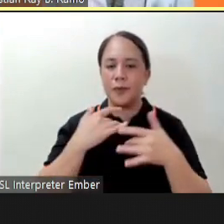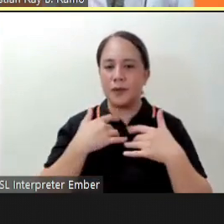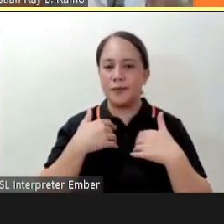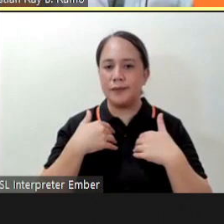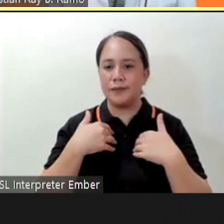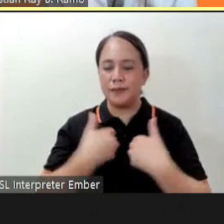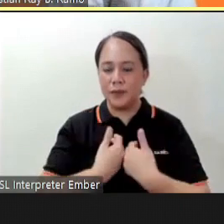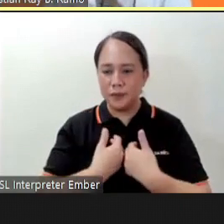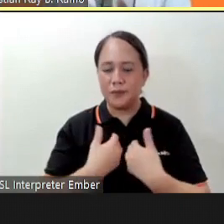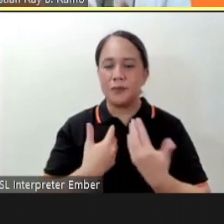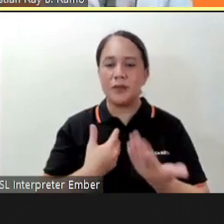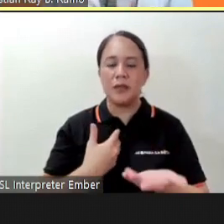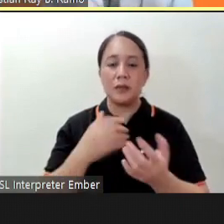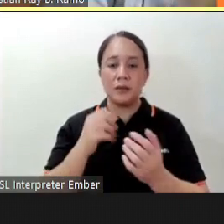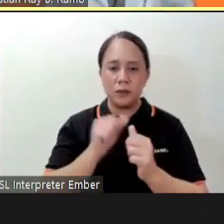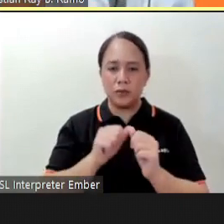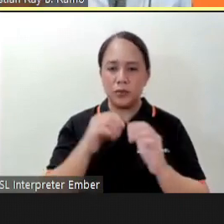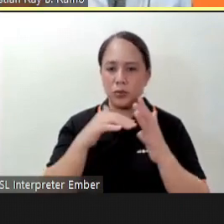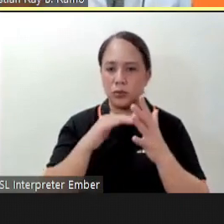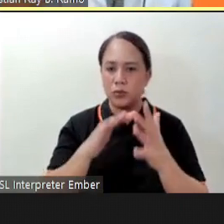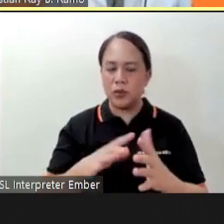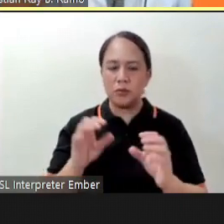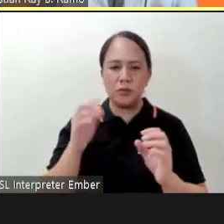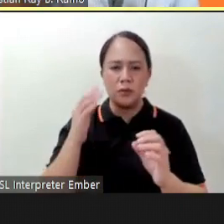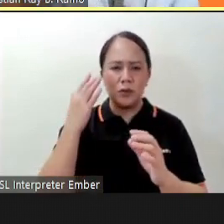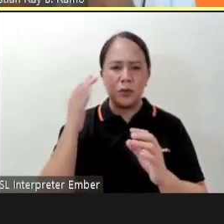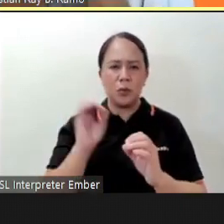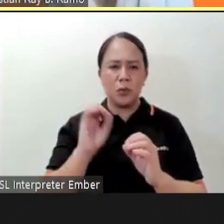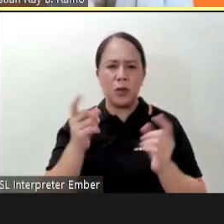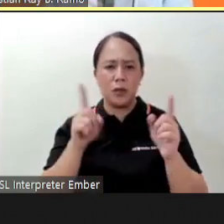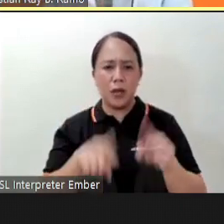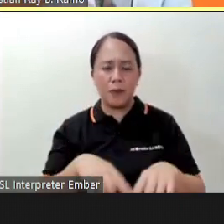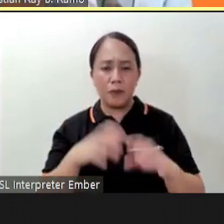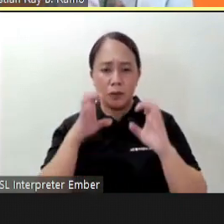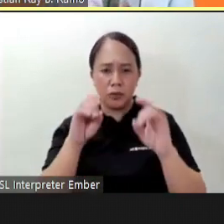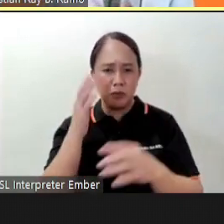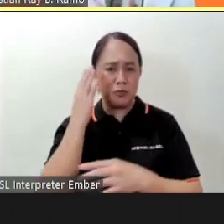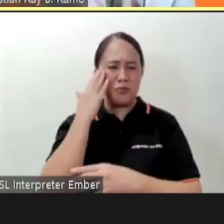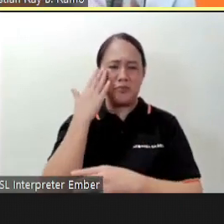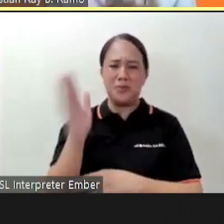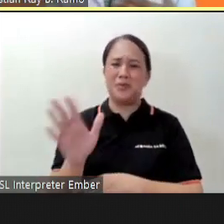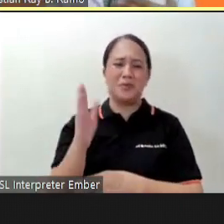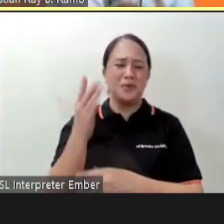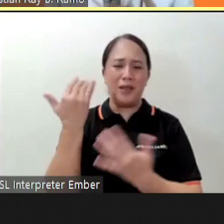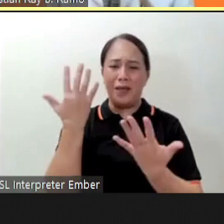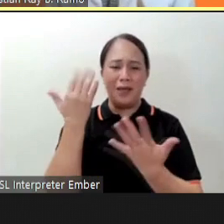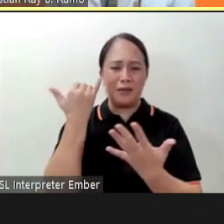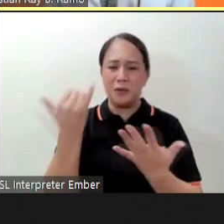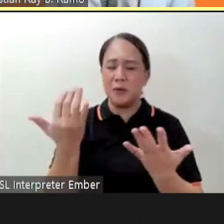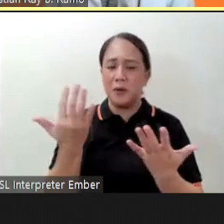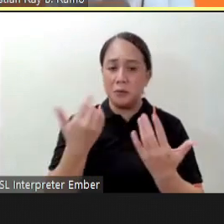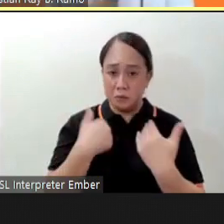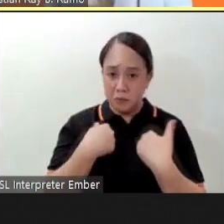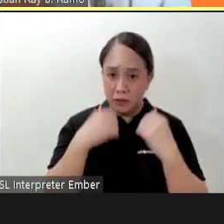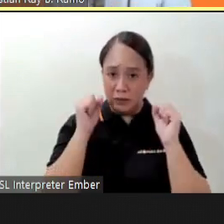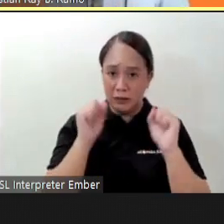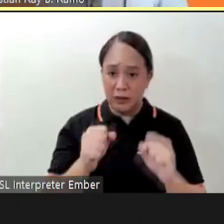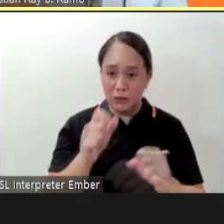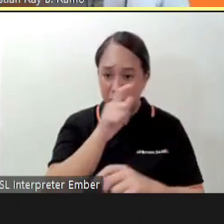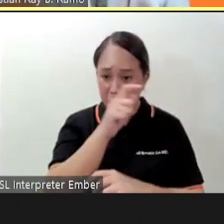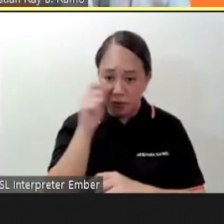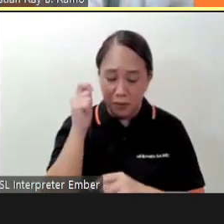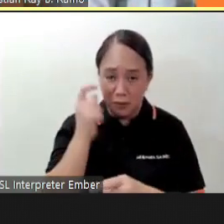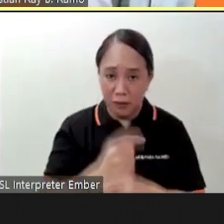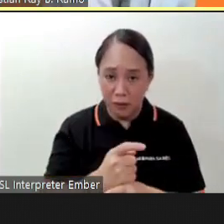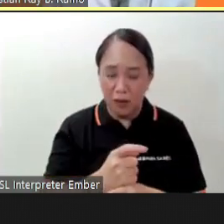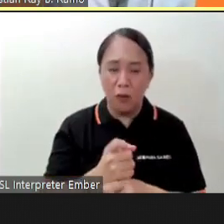like every student I have no idea what will happen to my education or whether I will be able to graduate properly